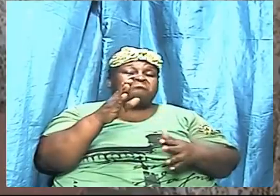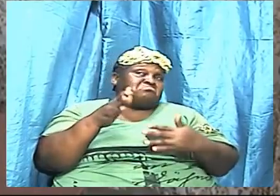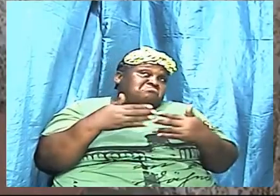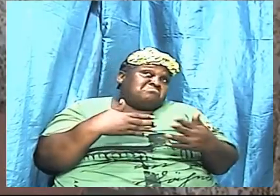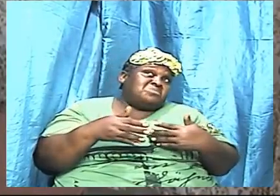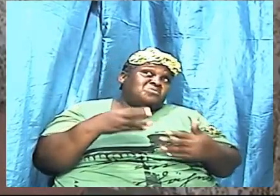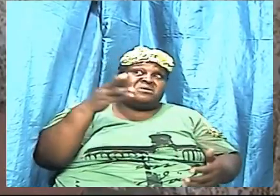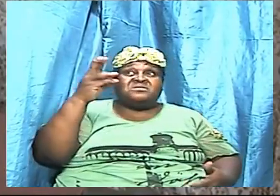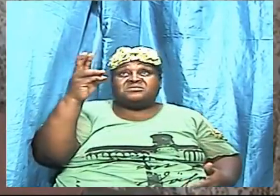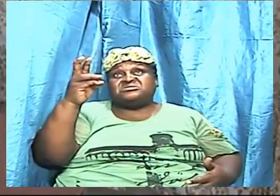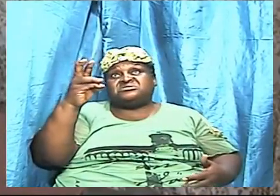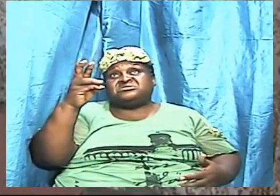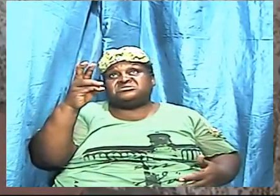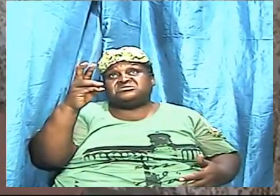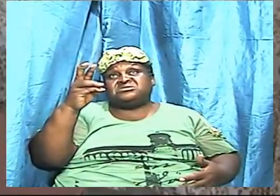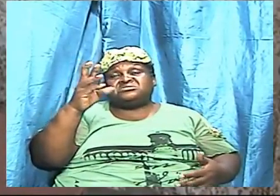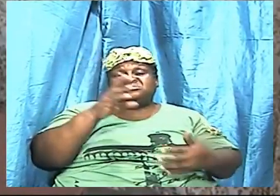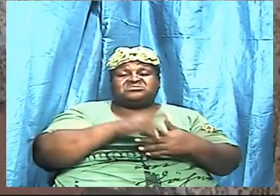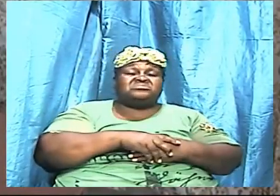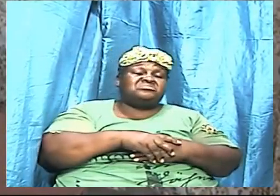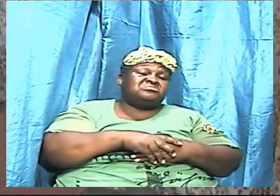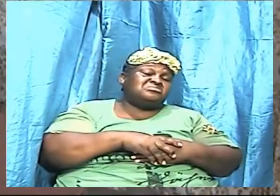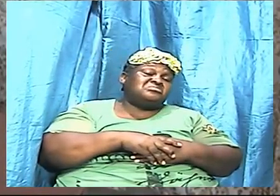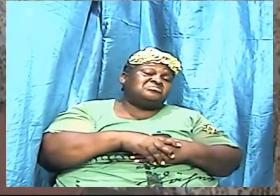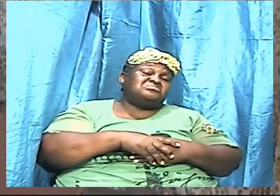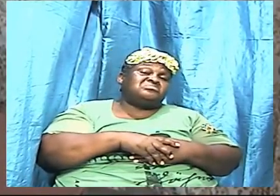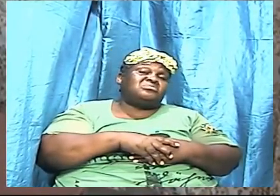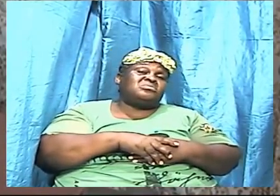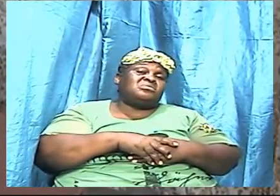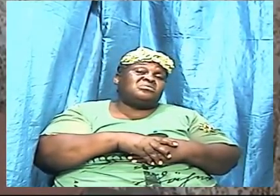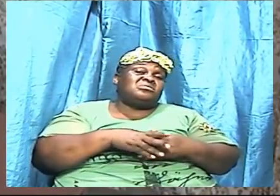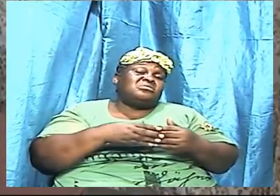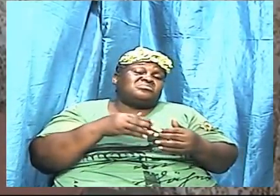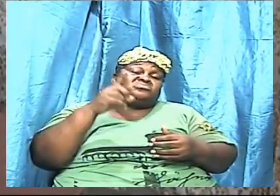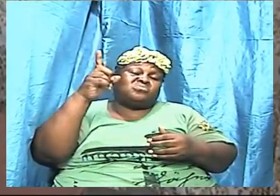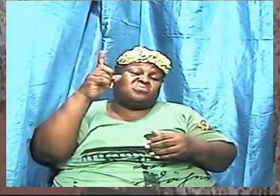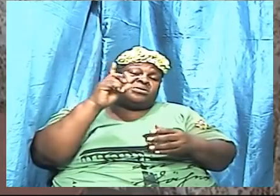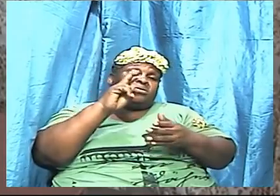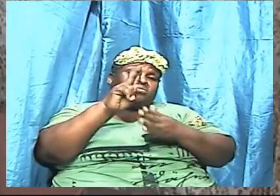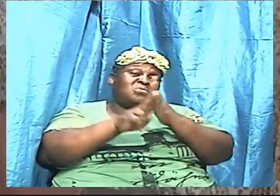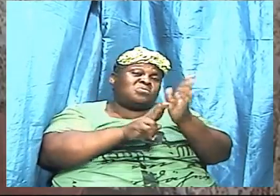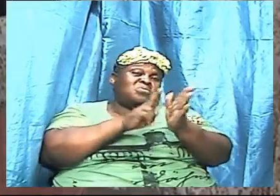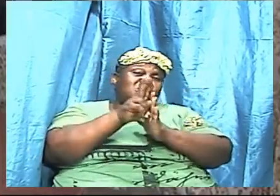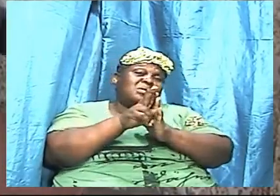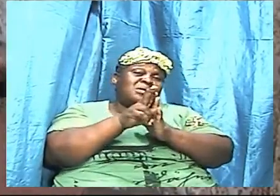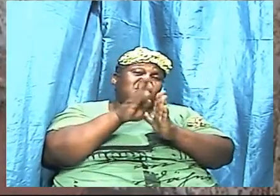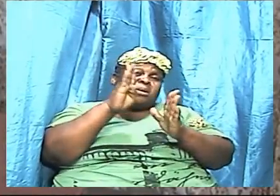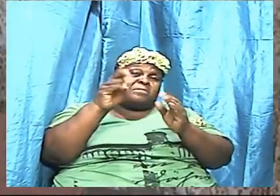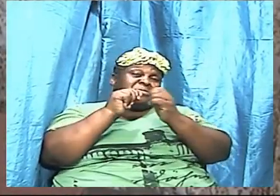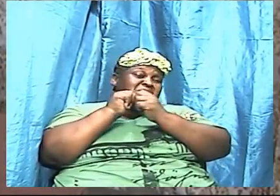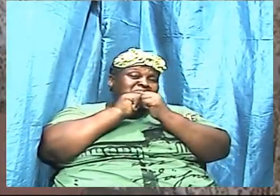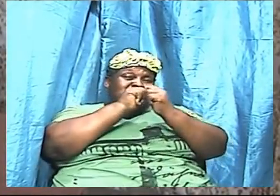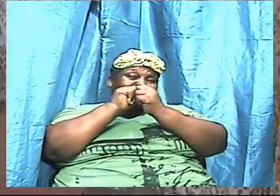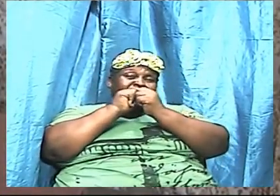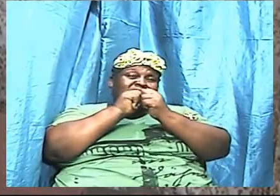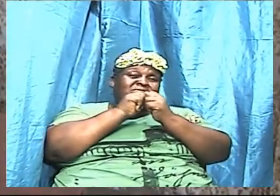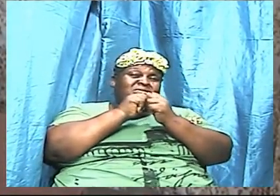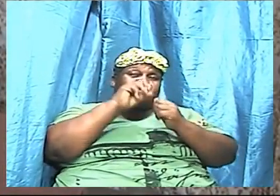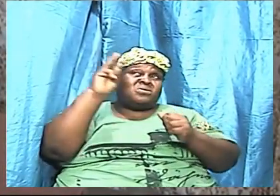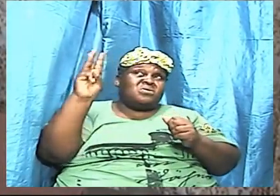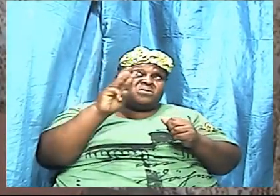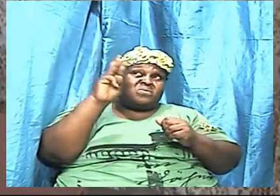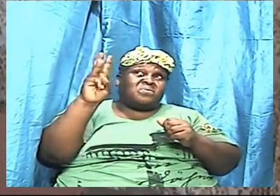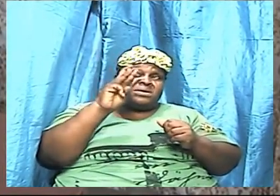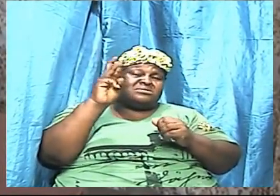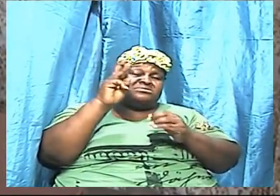6 30 to 7 30 or 7 to 8 but at least one hour we want us to just be together Wednesday evening